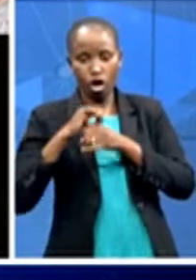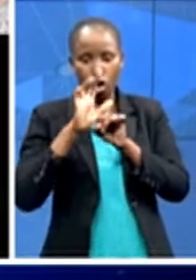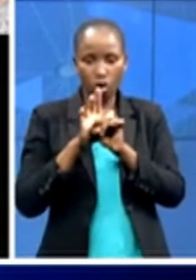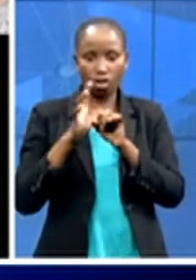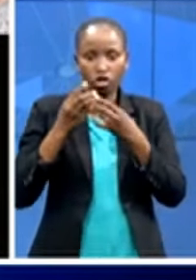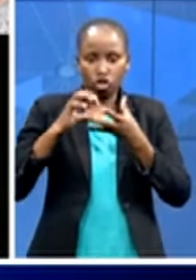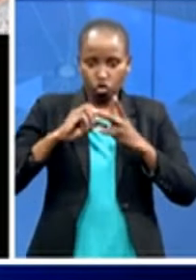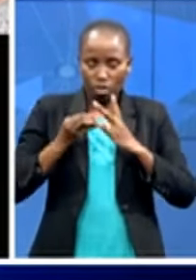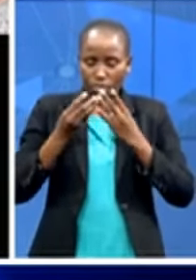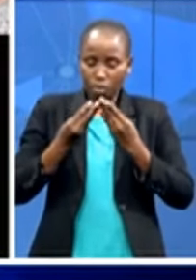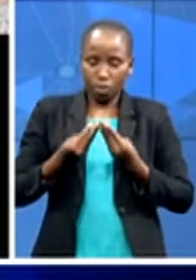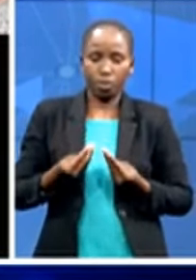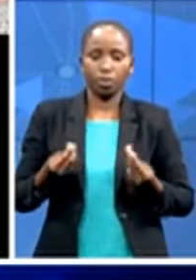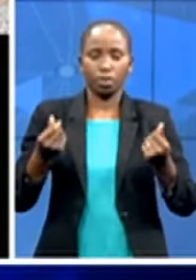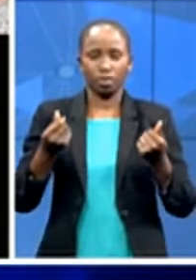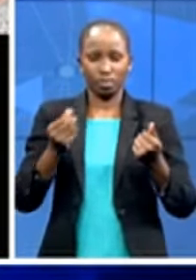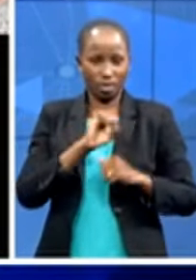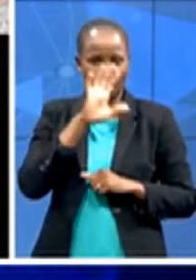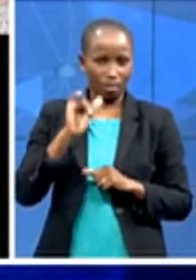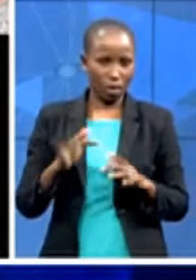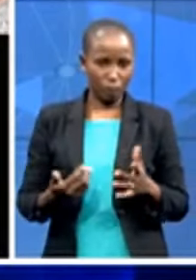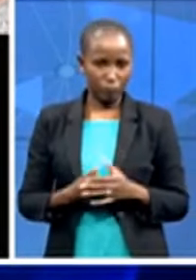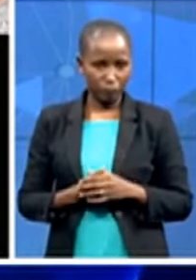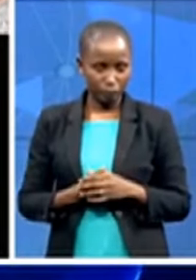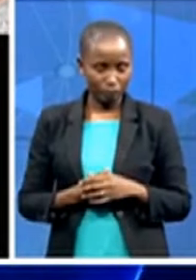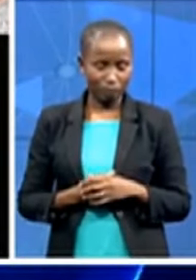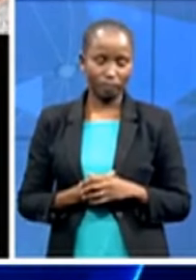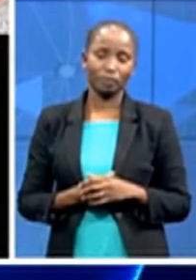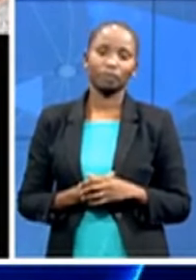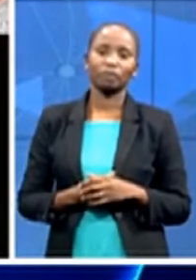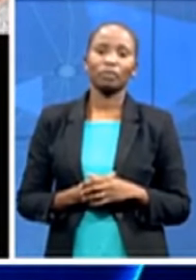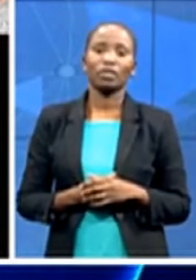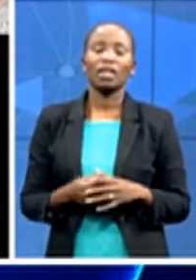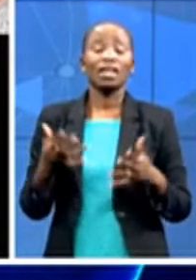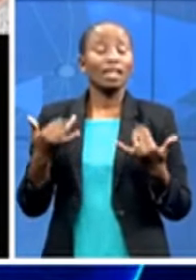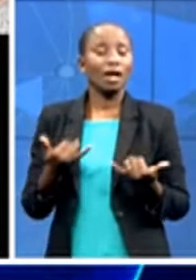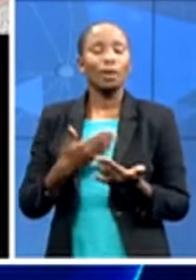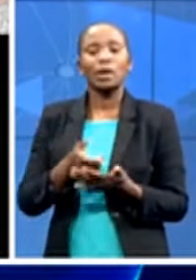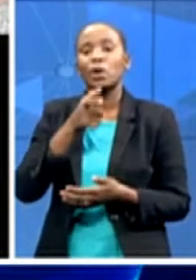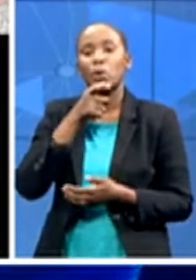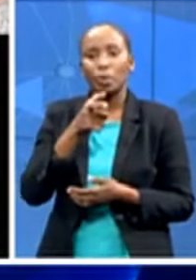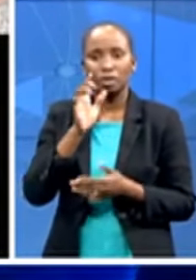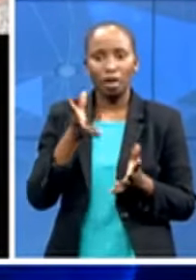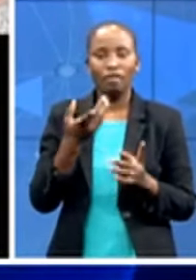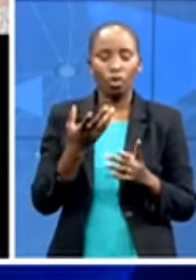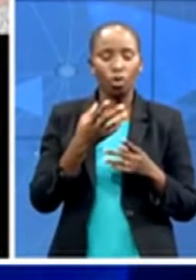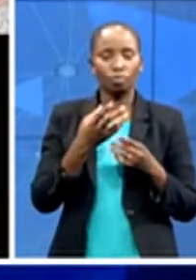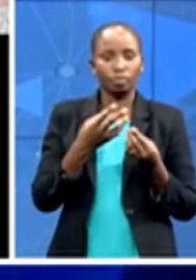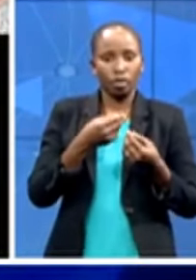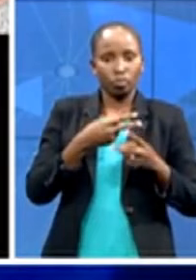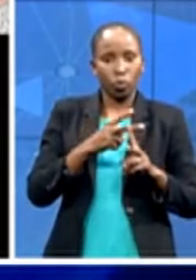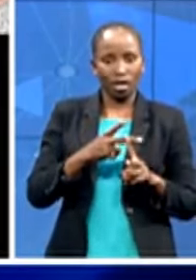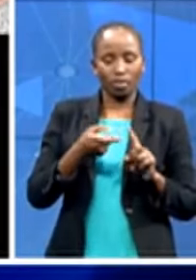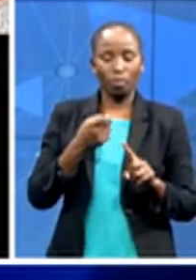so at this moment i can comment only on the products with regards to ventilation because that's the space um